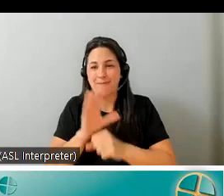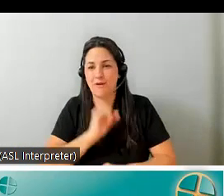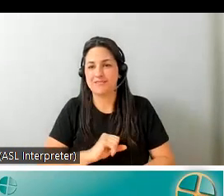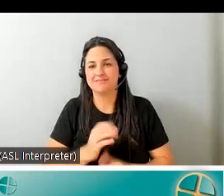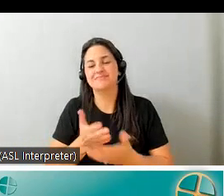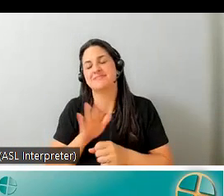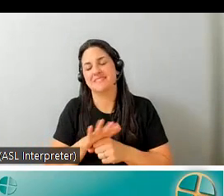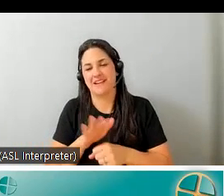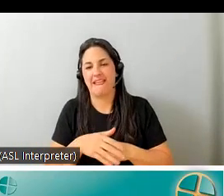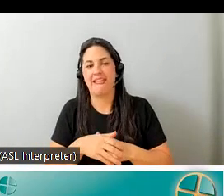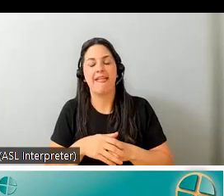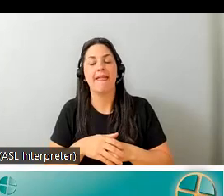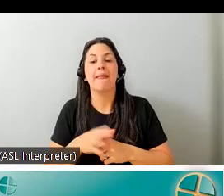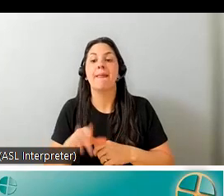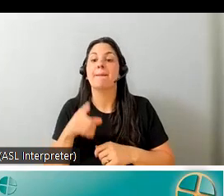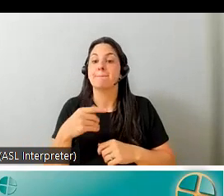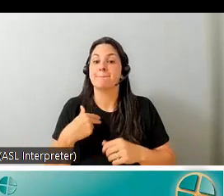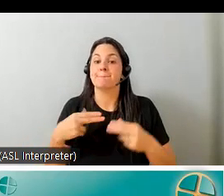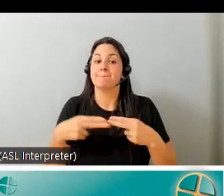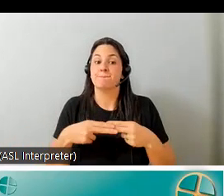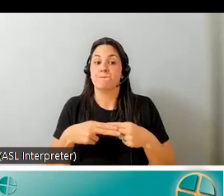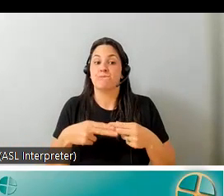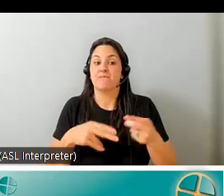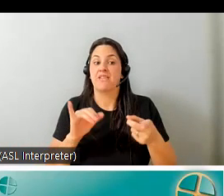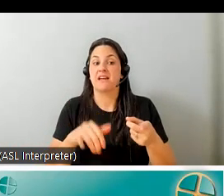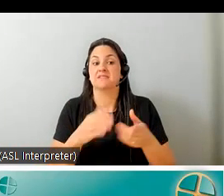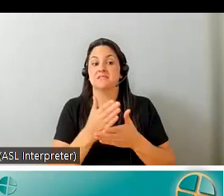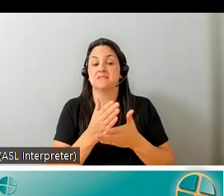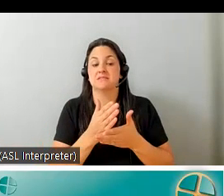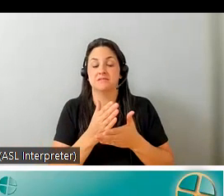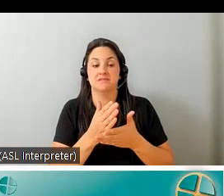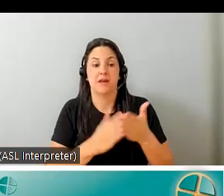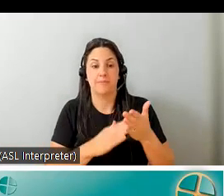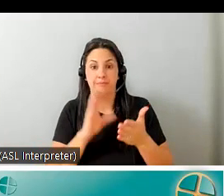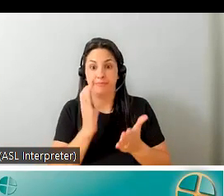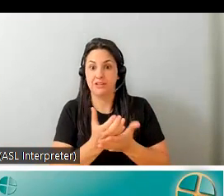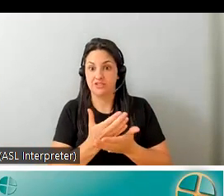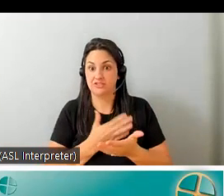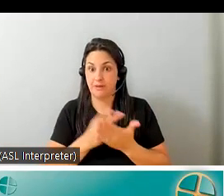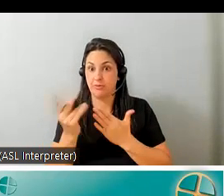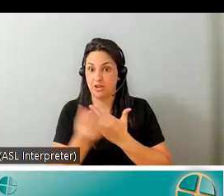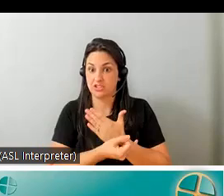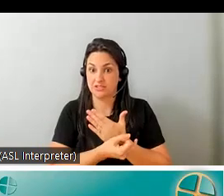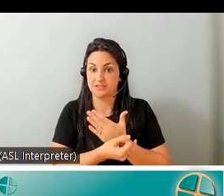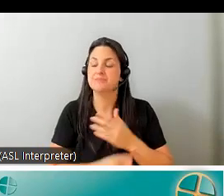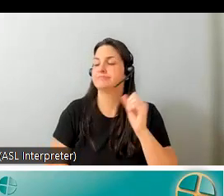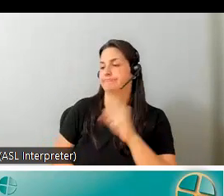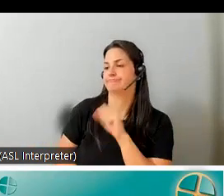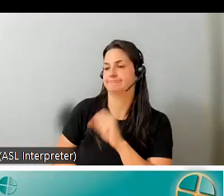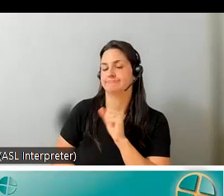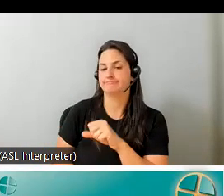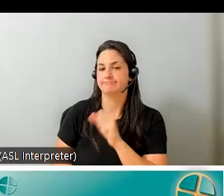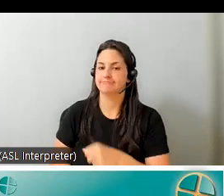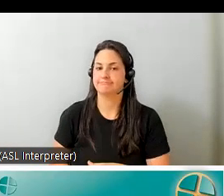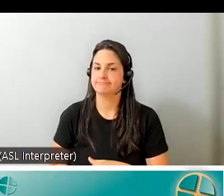i think you've got some slides that just have some pictures of some of the projects i've done right yeah definitely so a few um